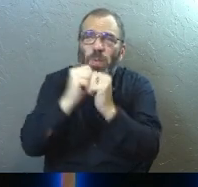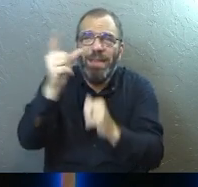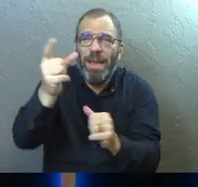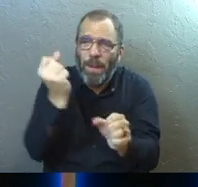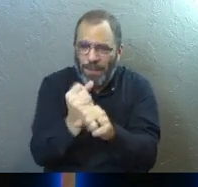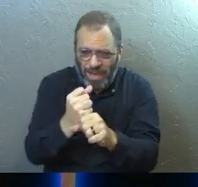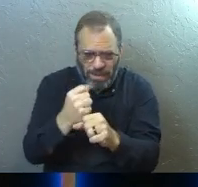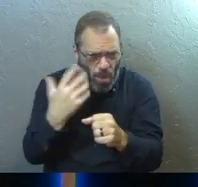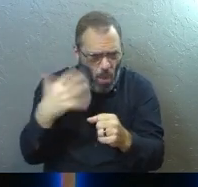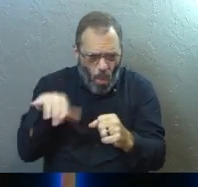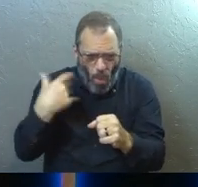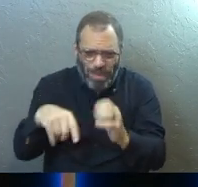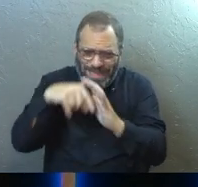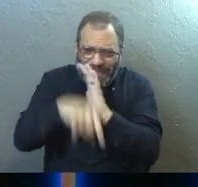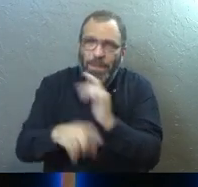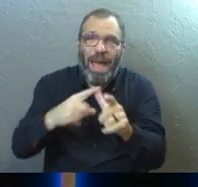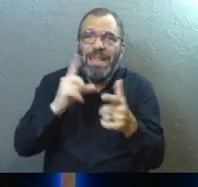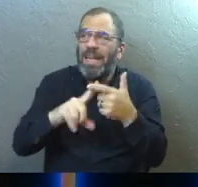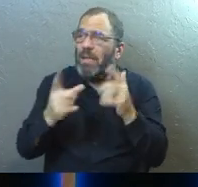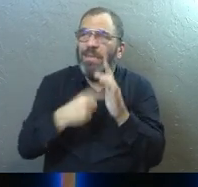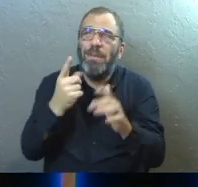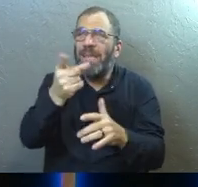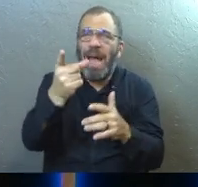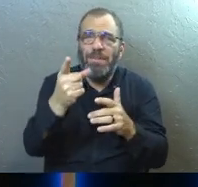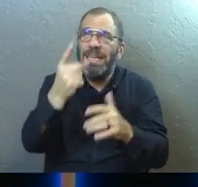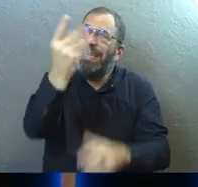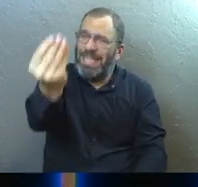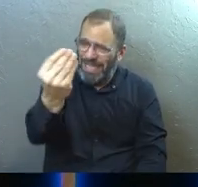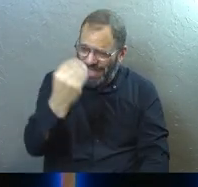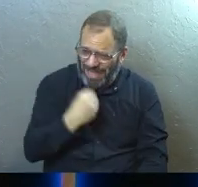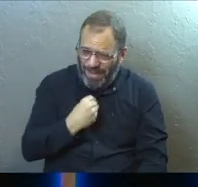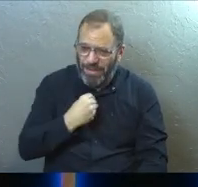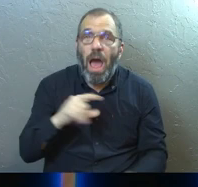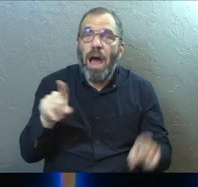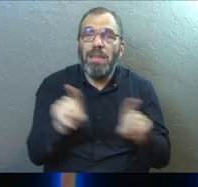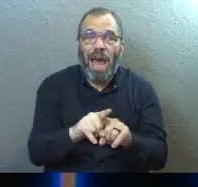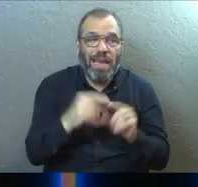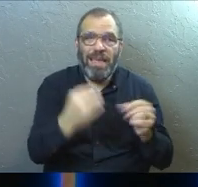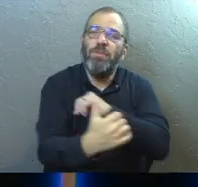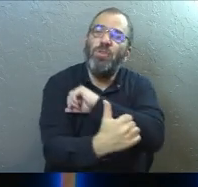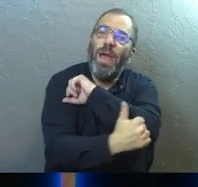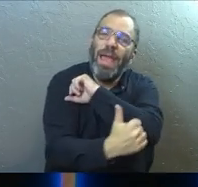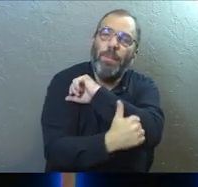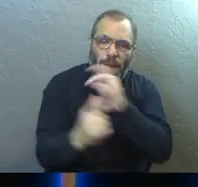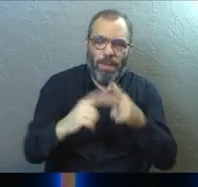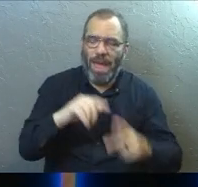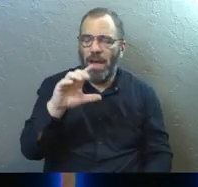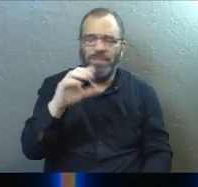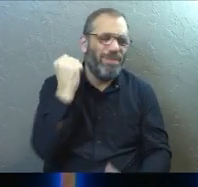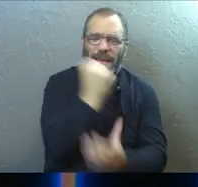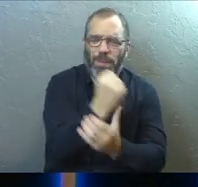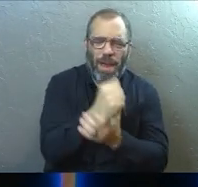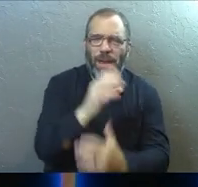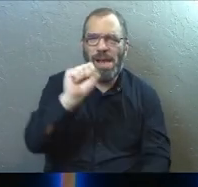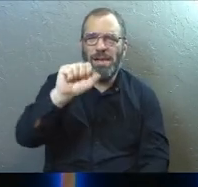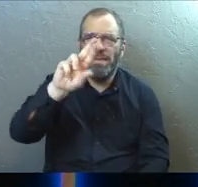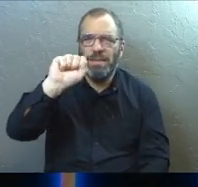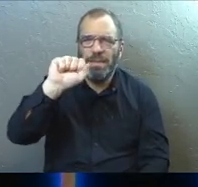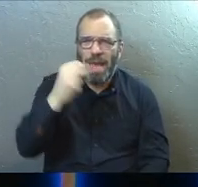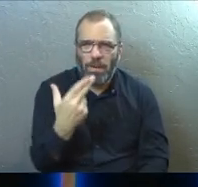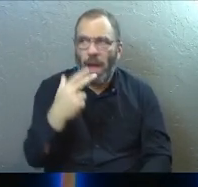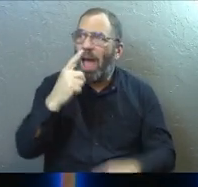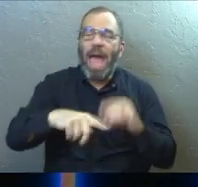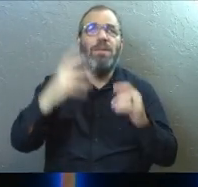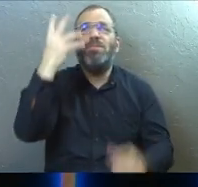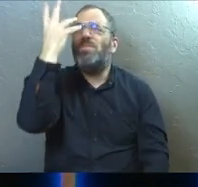him and makes us deeper with him. And then sometimes he grants it to you like he granted it to Abraham and Sarah. And it's a miracle when he changes your limits